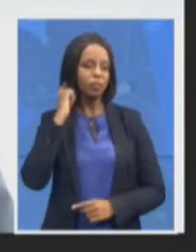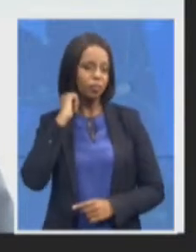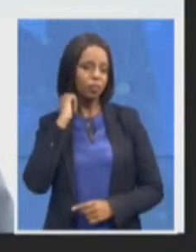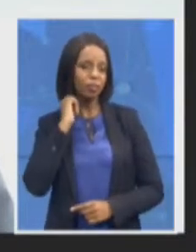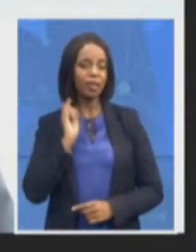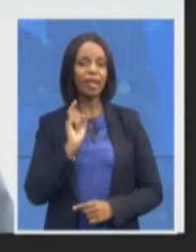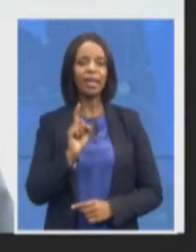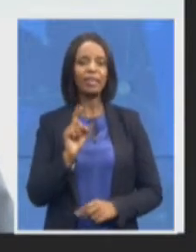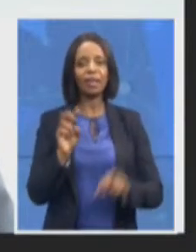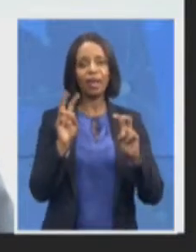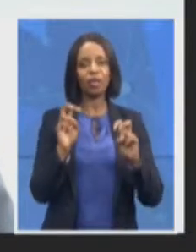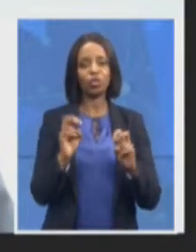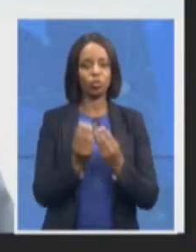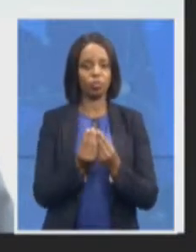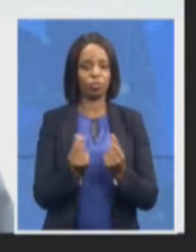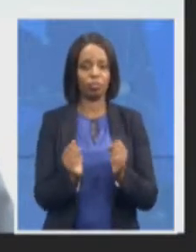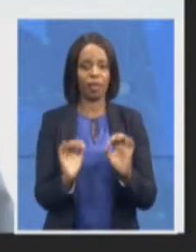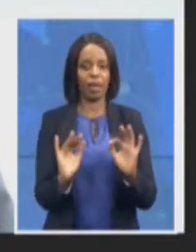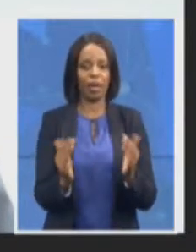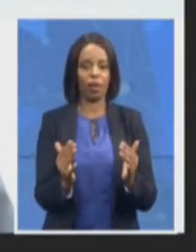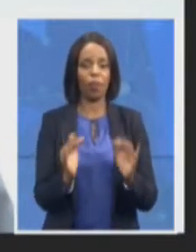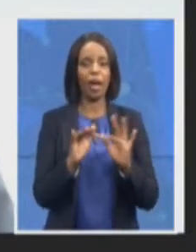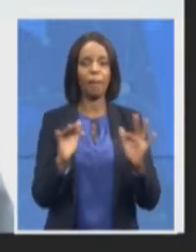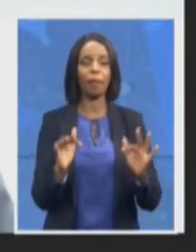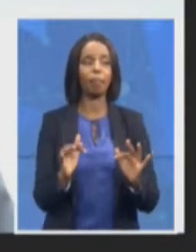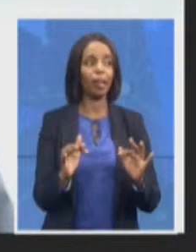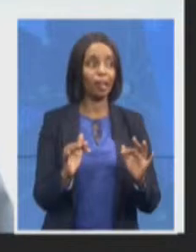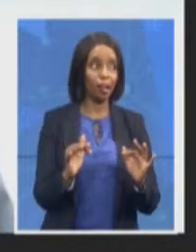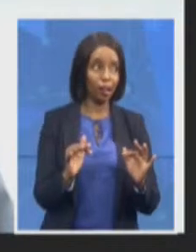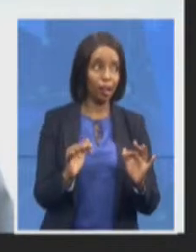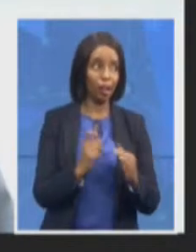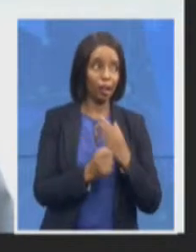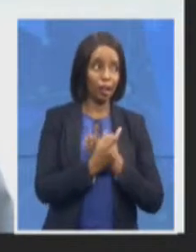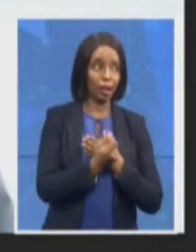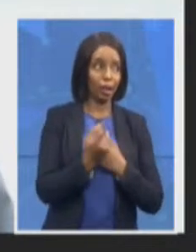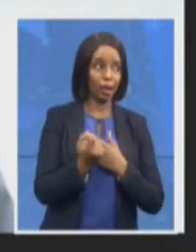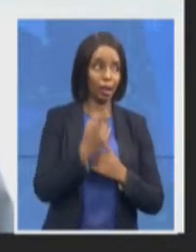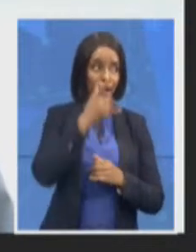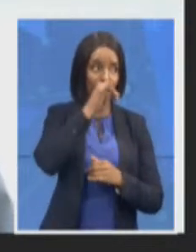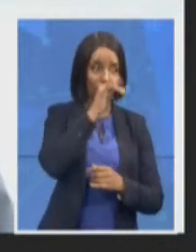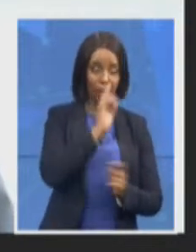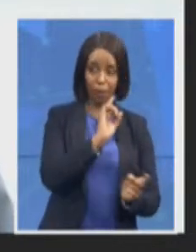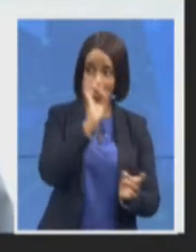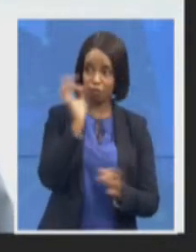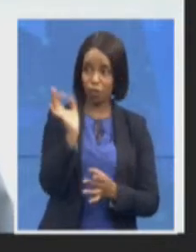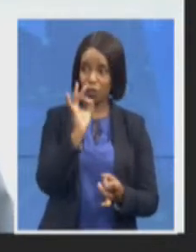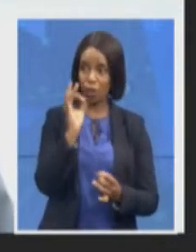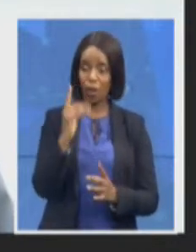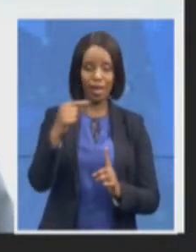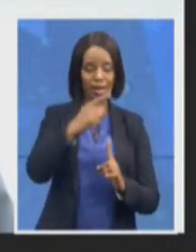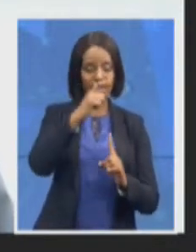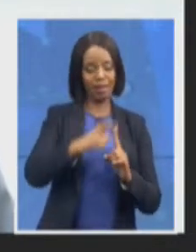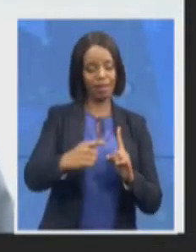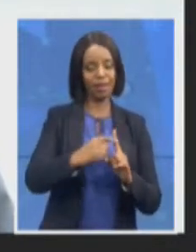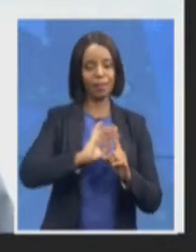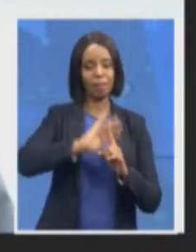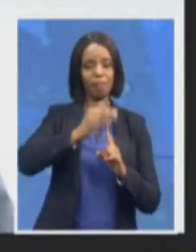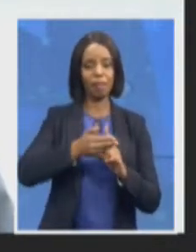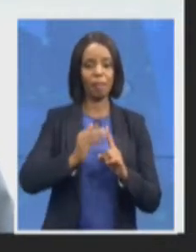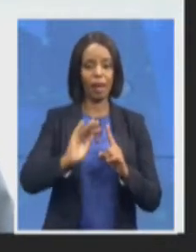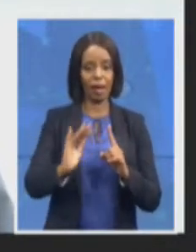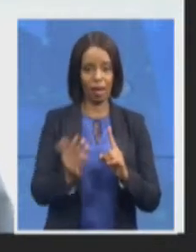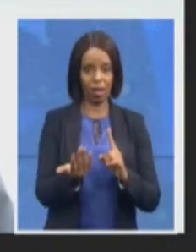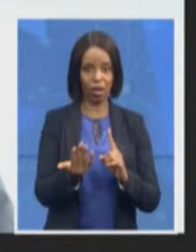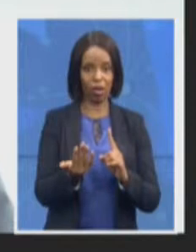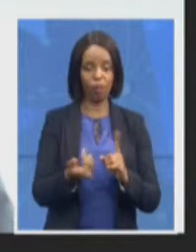is made within the strategy is that we need to develop or look at developing a whistle blower agency